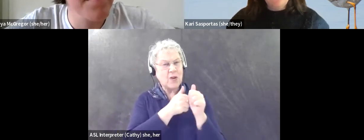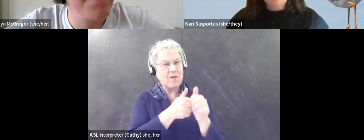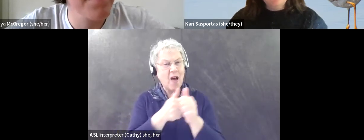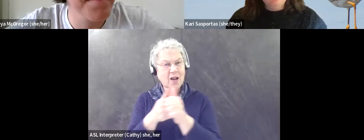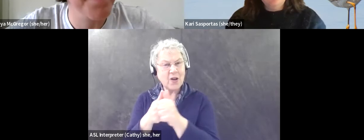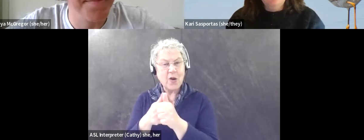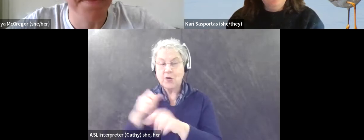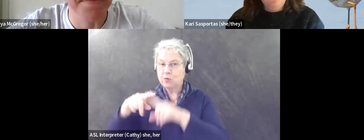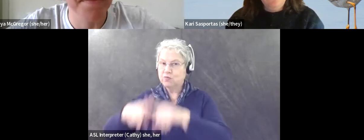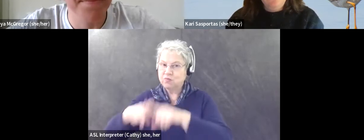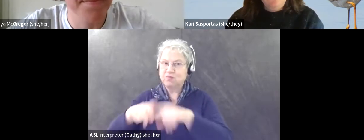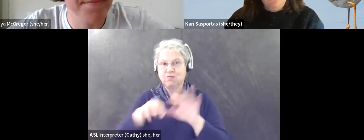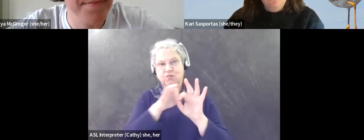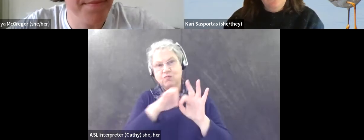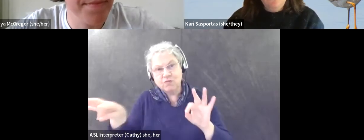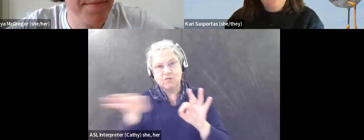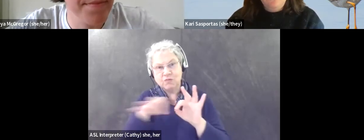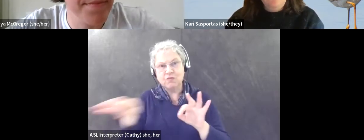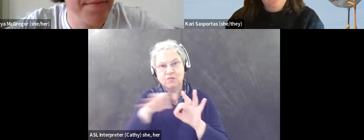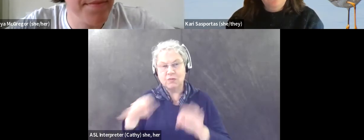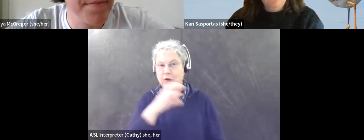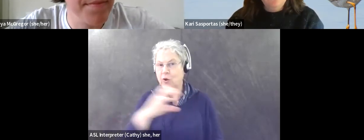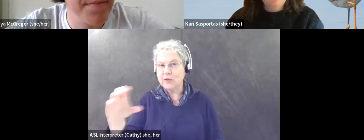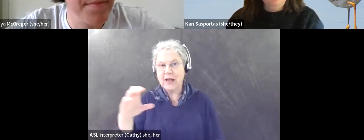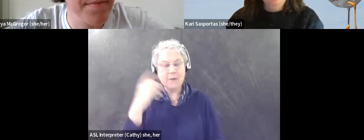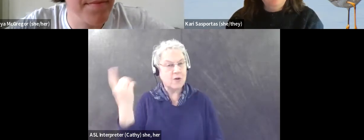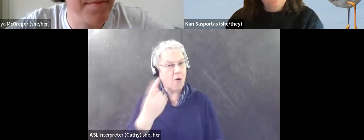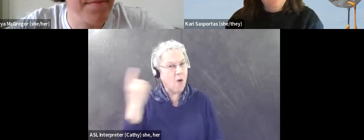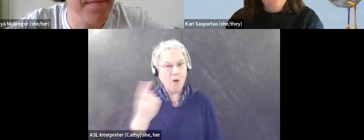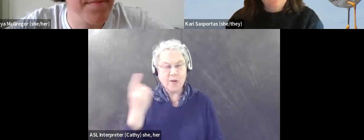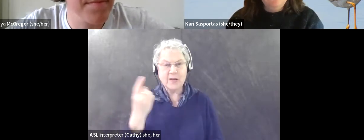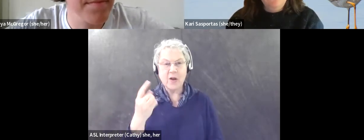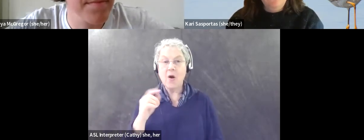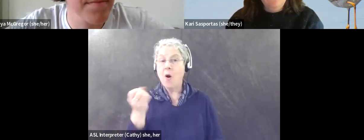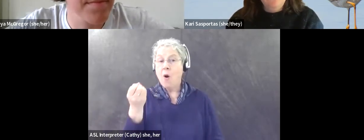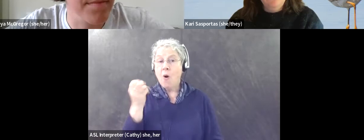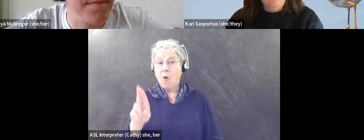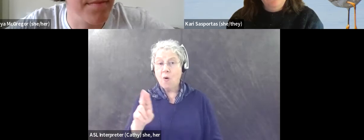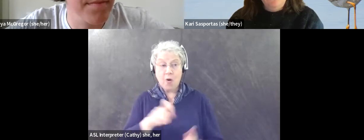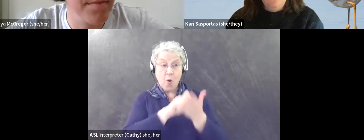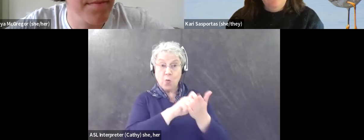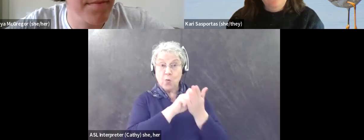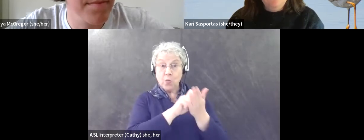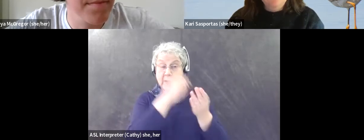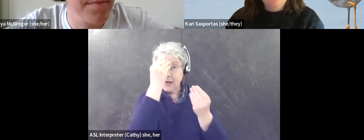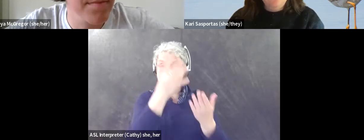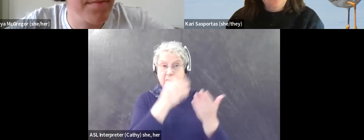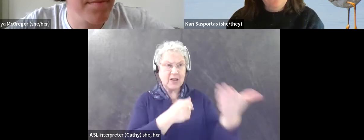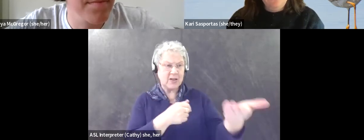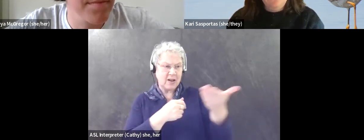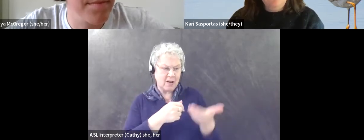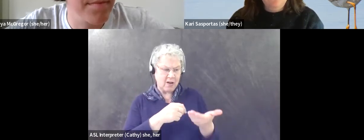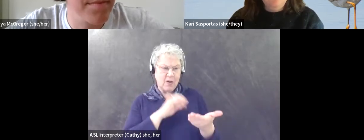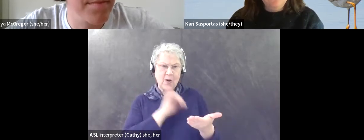on closed captions completely. And when they're not available, or when written material isn't available, it's very